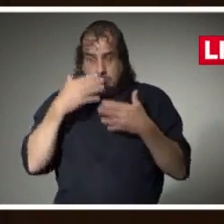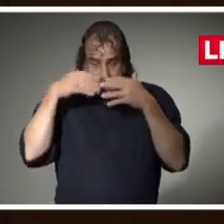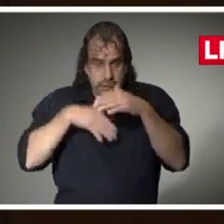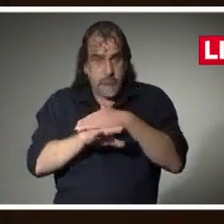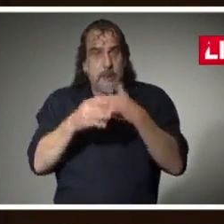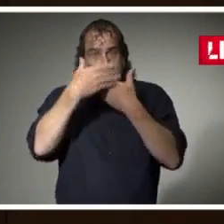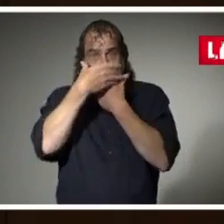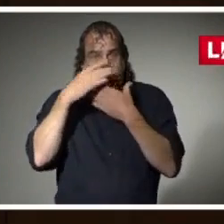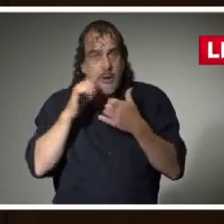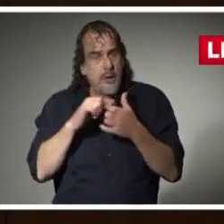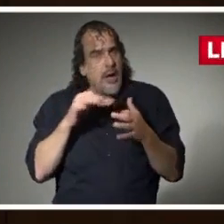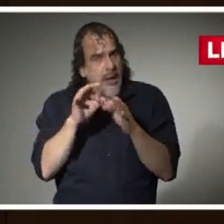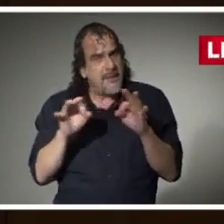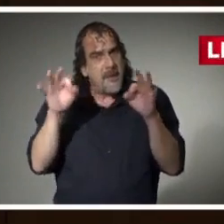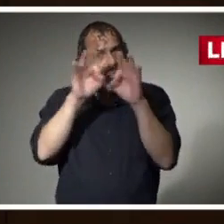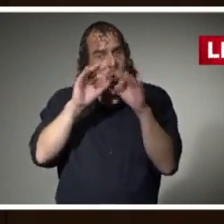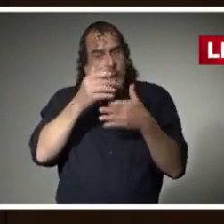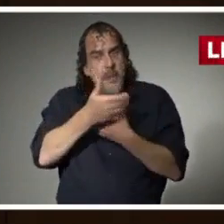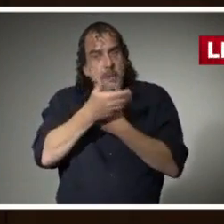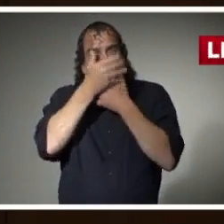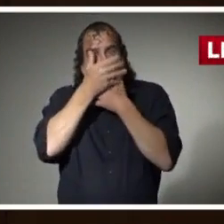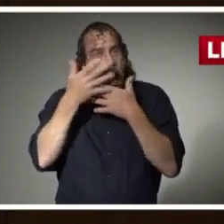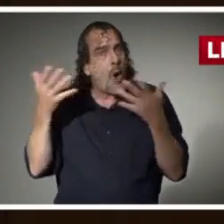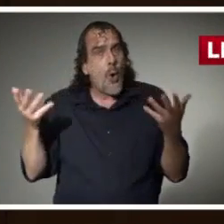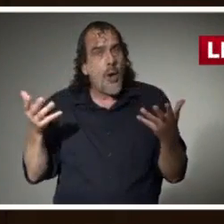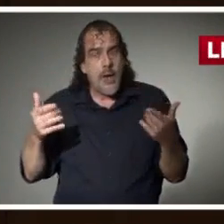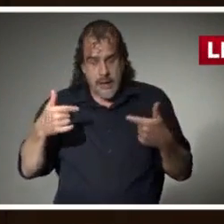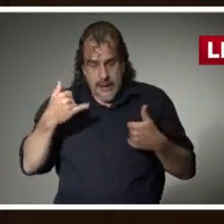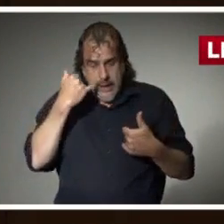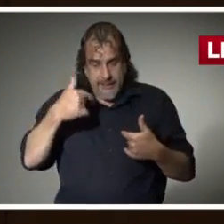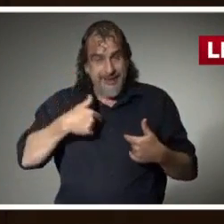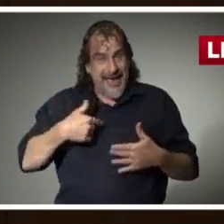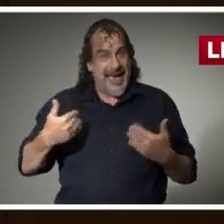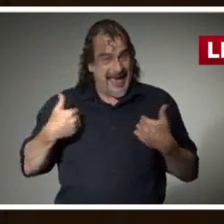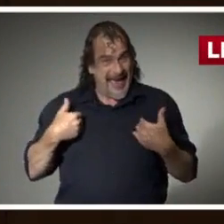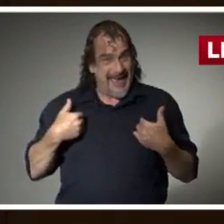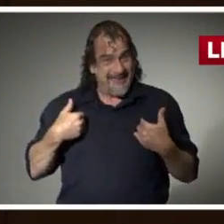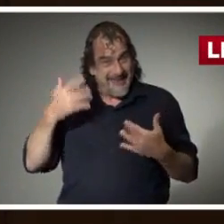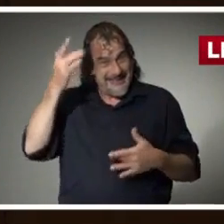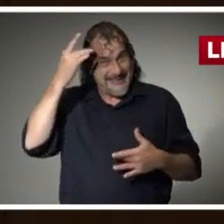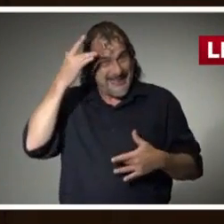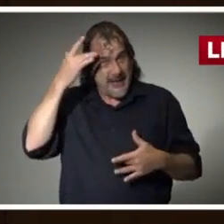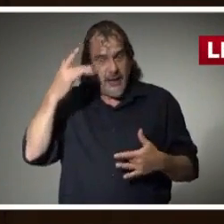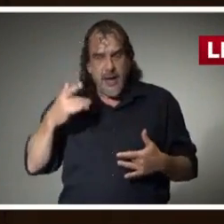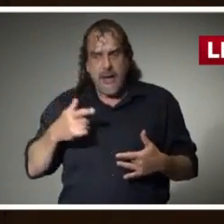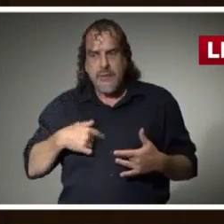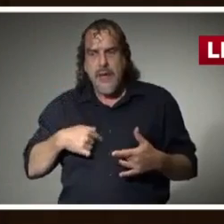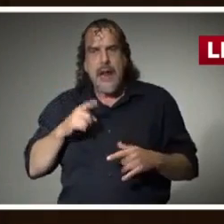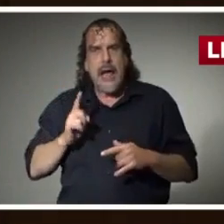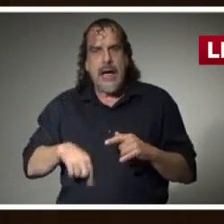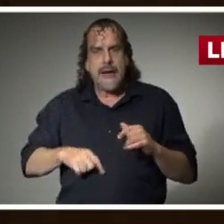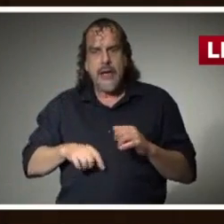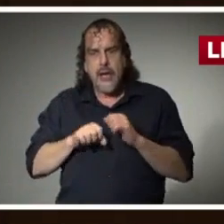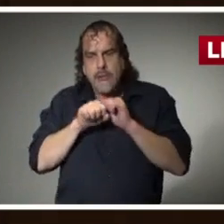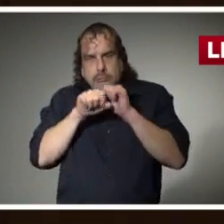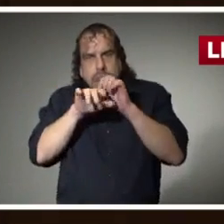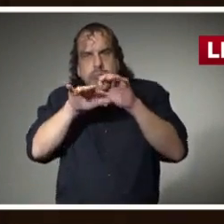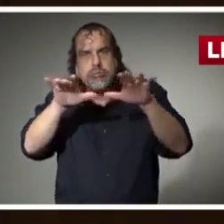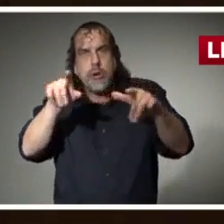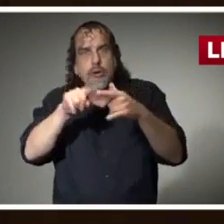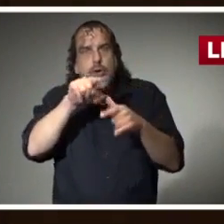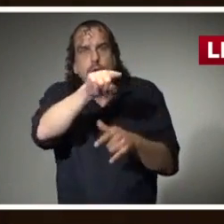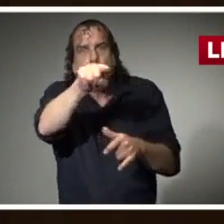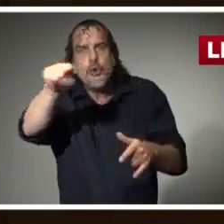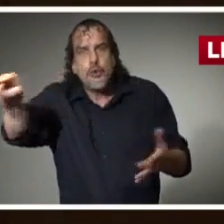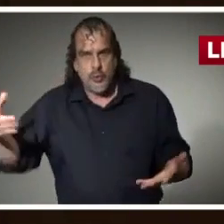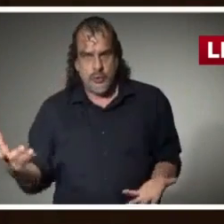today. The importance of that mask is if I'm infected, that cuts down my chances of giving it to you.